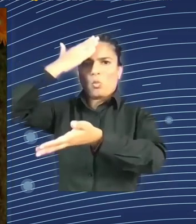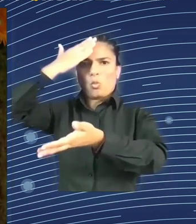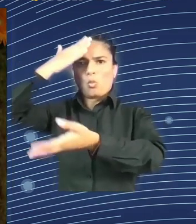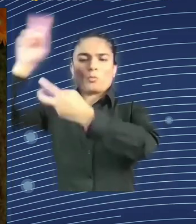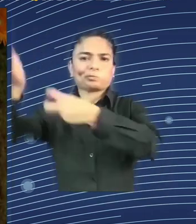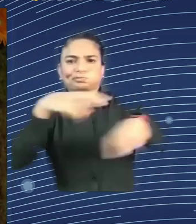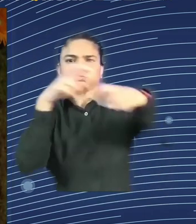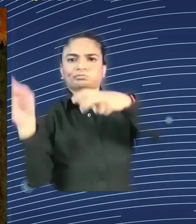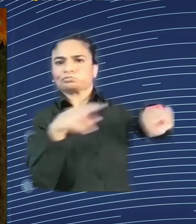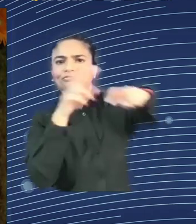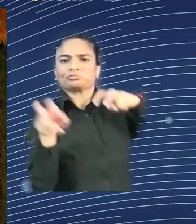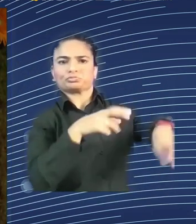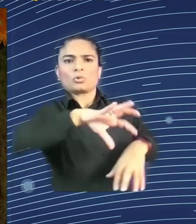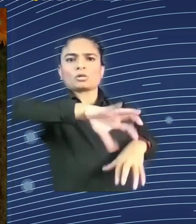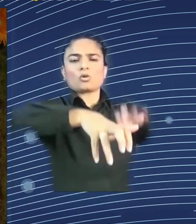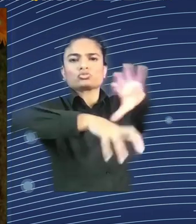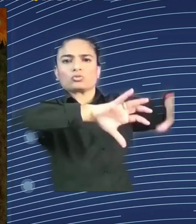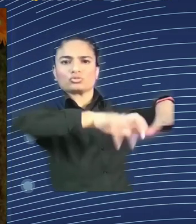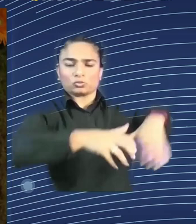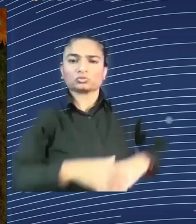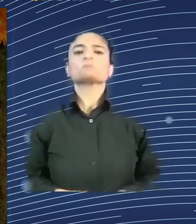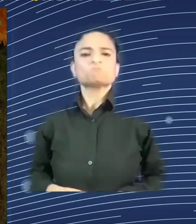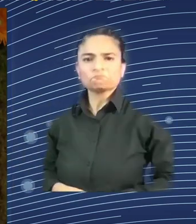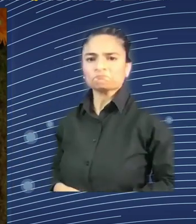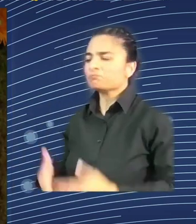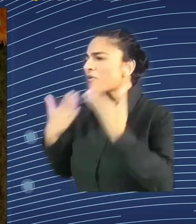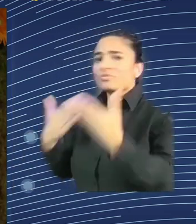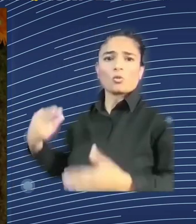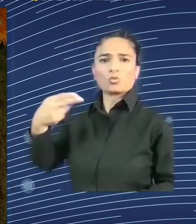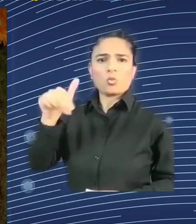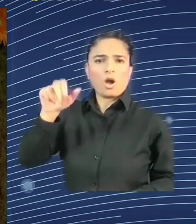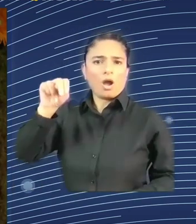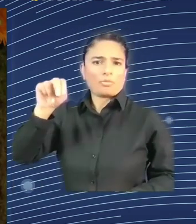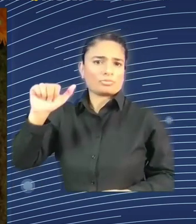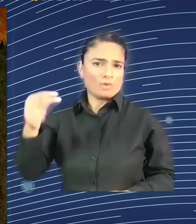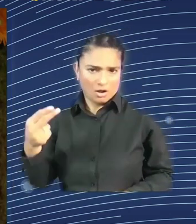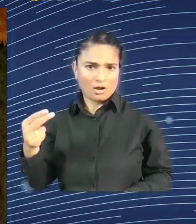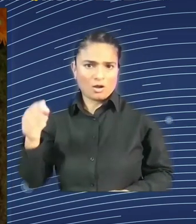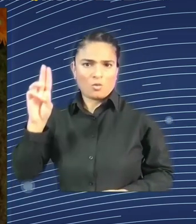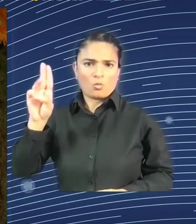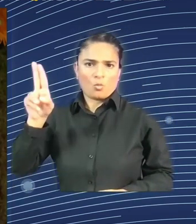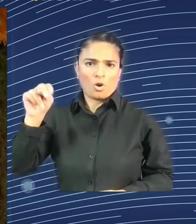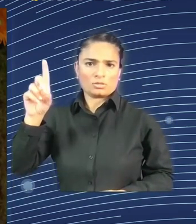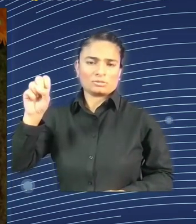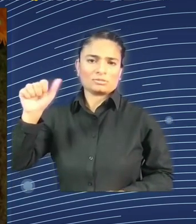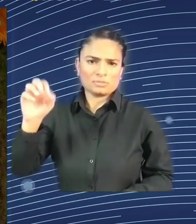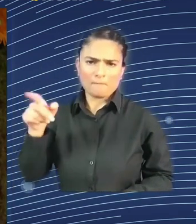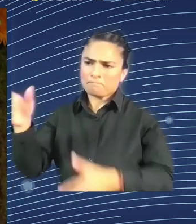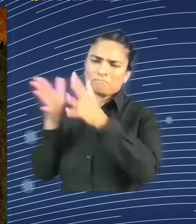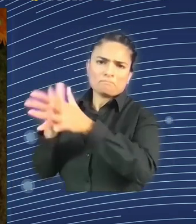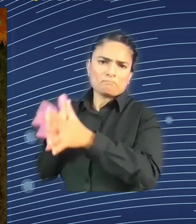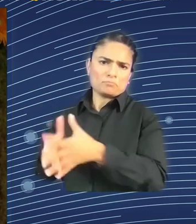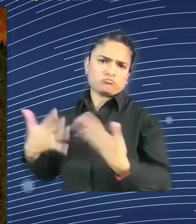funding. That'll be one of the topics during the breakout sessions tomorrow. I'll move to your neighbor, Augustine Courchier, co-founder of Latitude, a non-profit